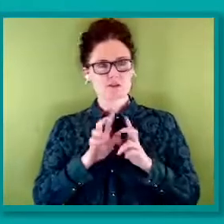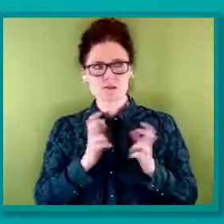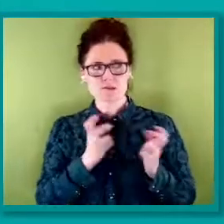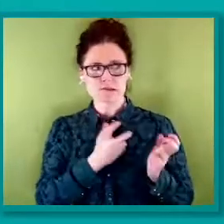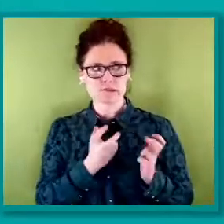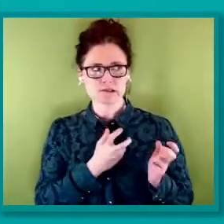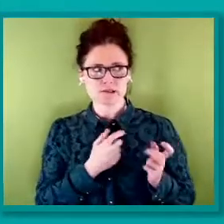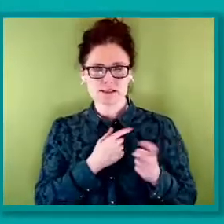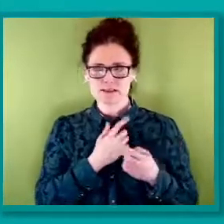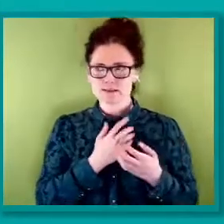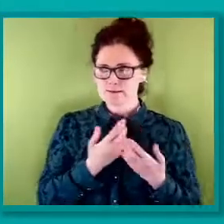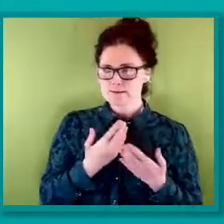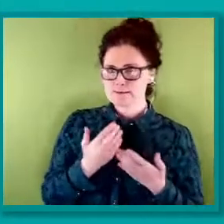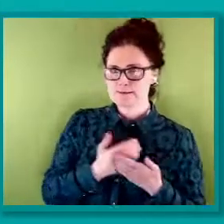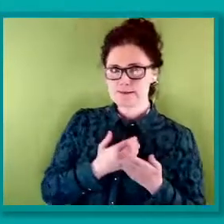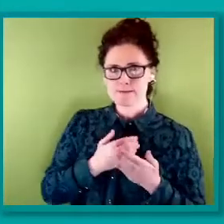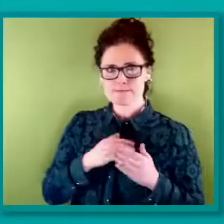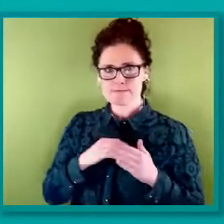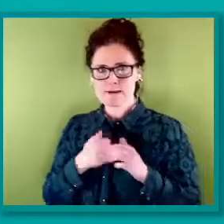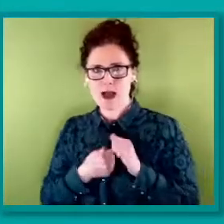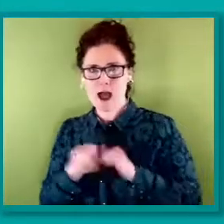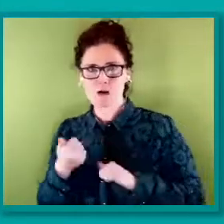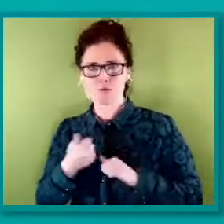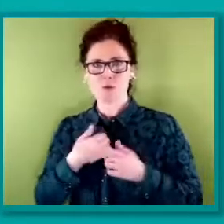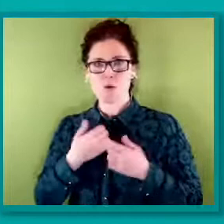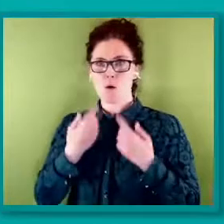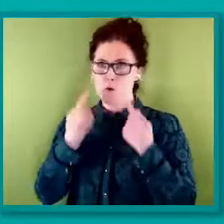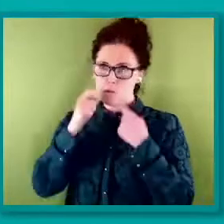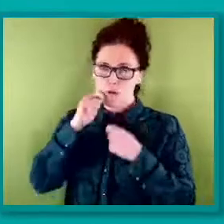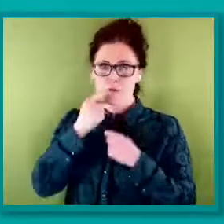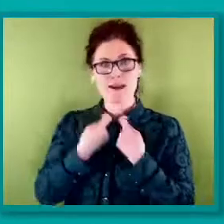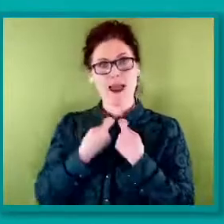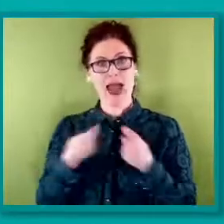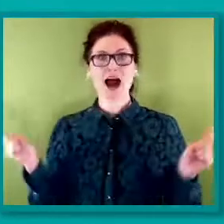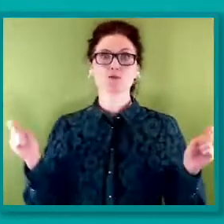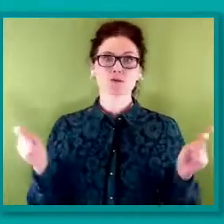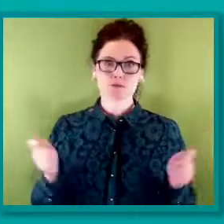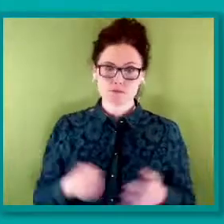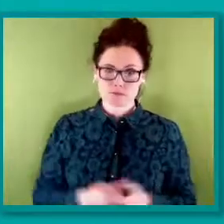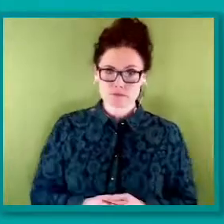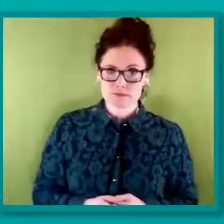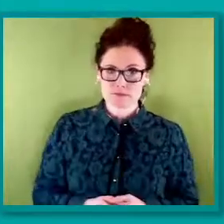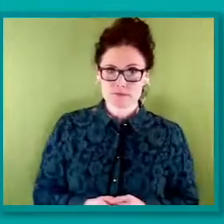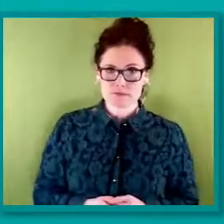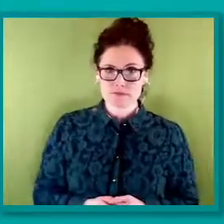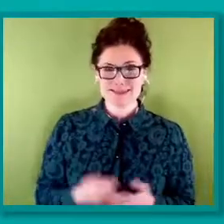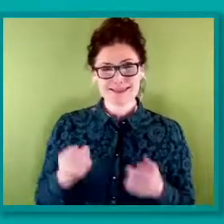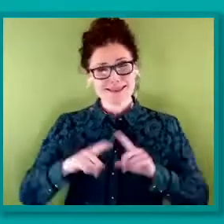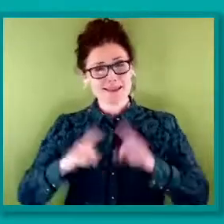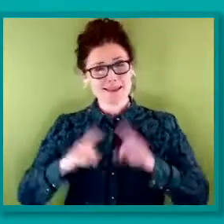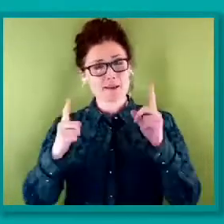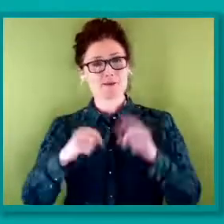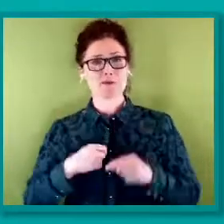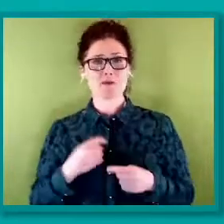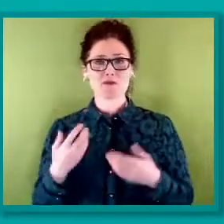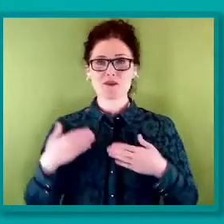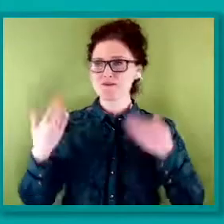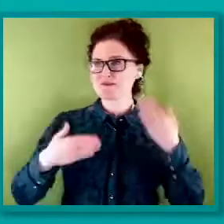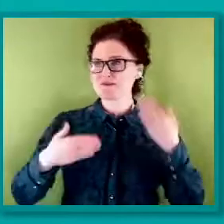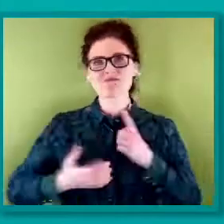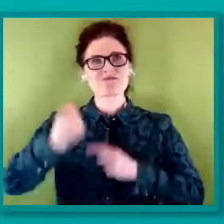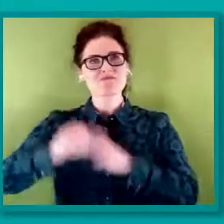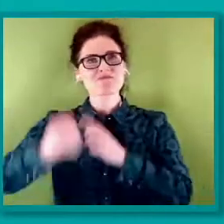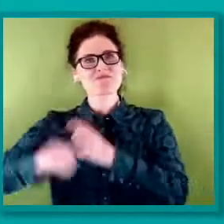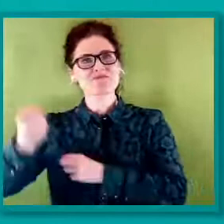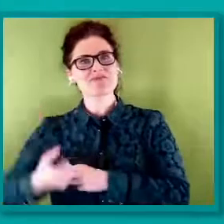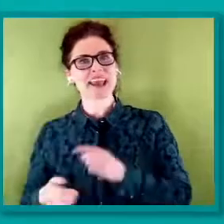or whether they will be outed today. It's the difference between being themselves and thriving in the workplace or having to make a daily